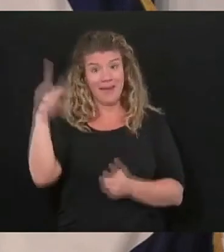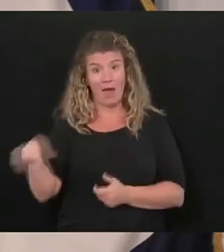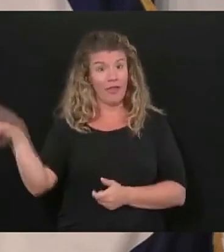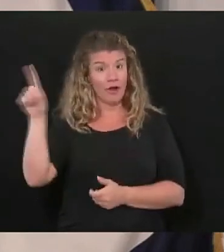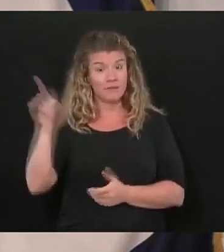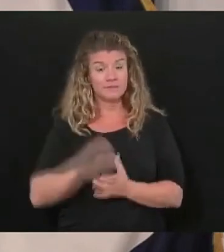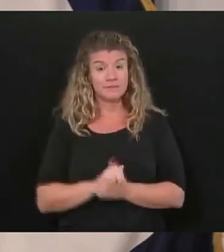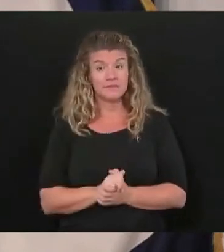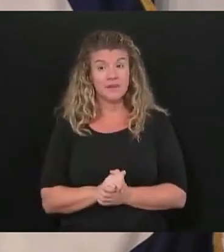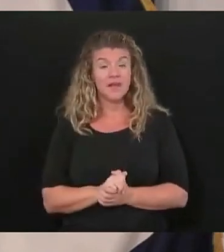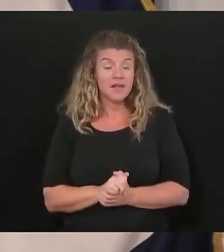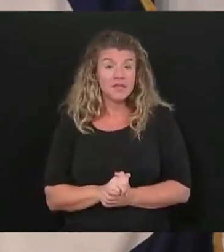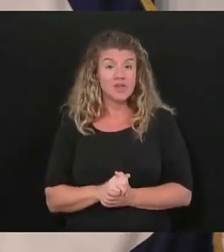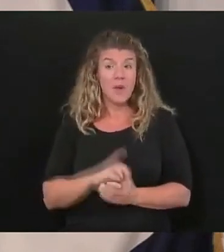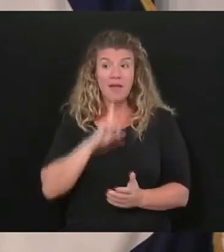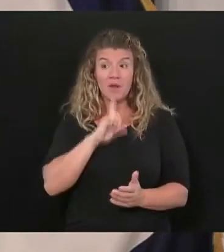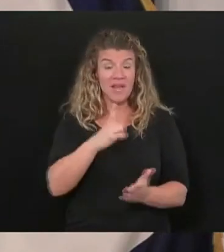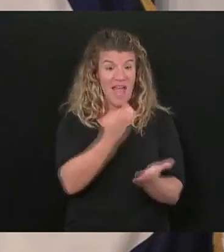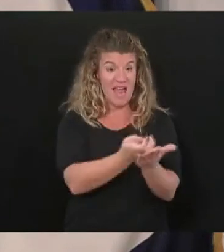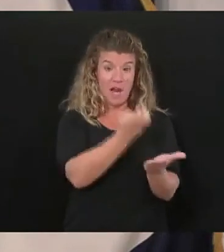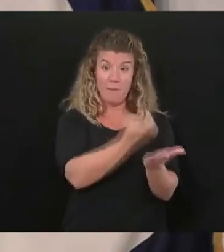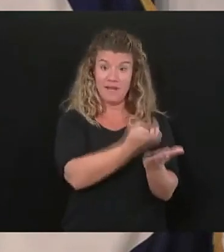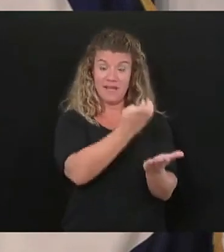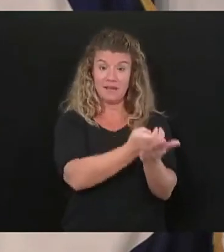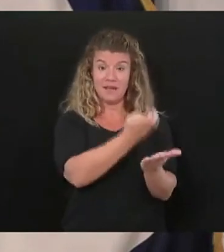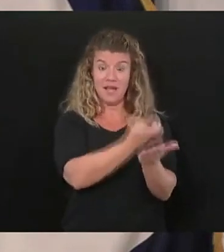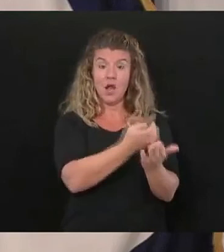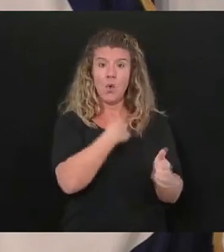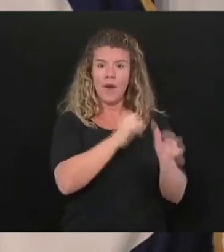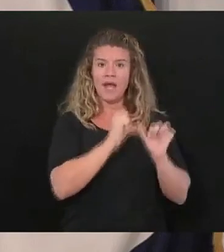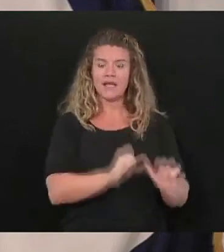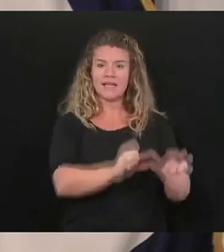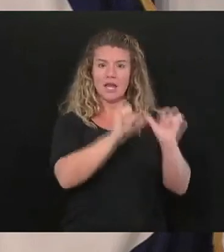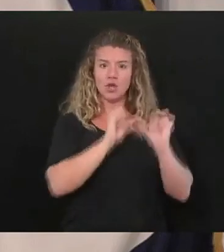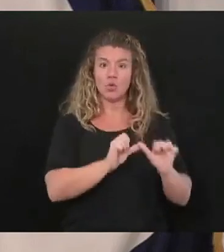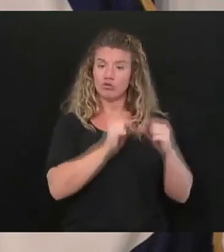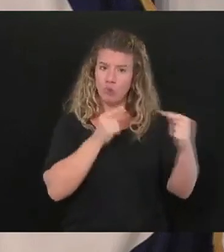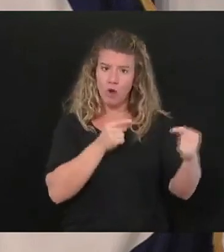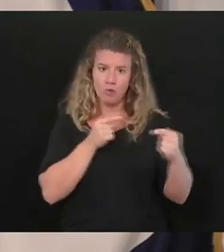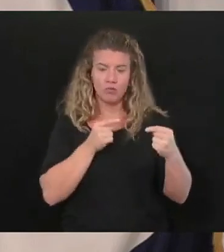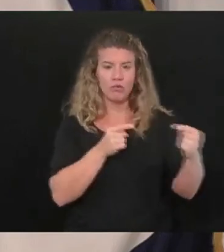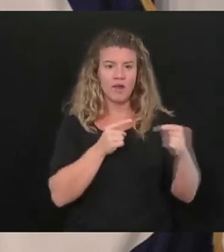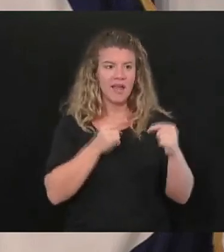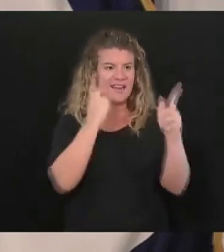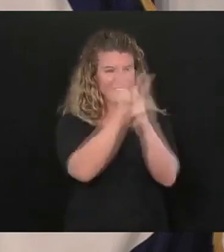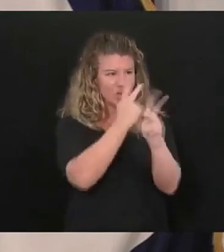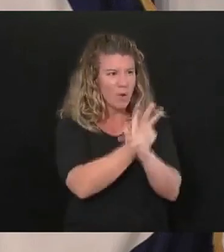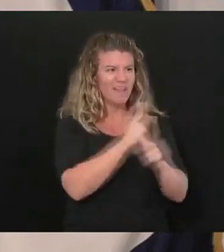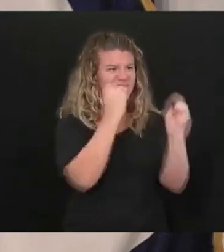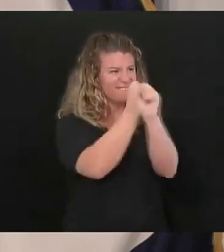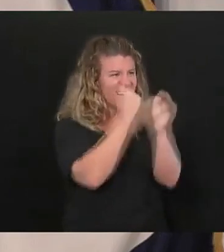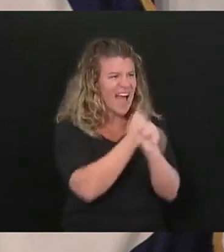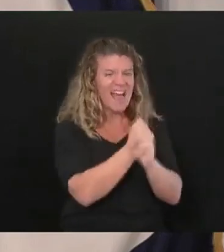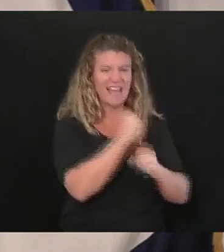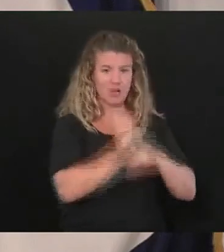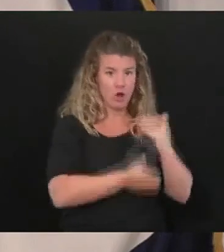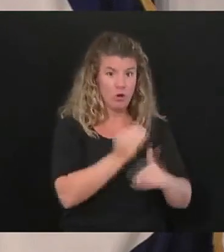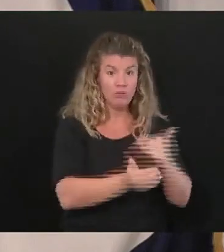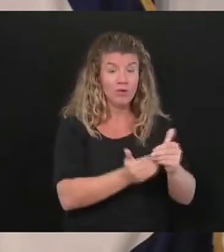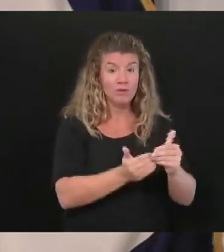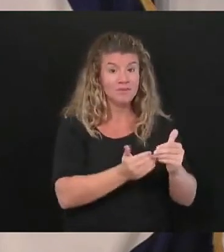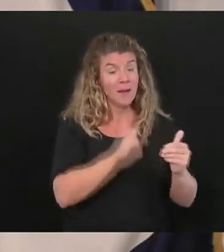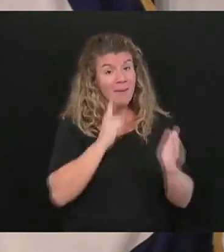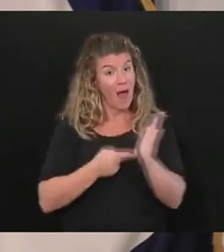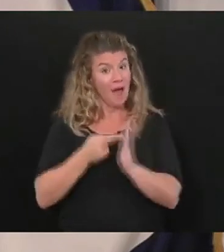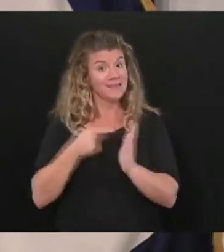so at the end of the day economically we continue to struggle and we continue to fight to fight but we're winning that